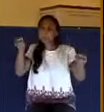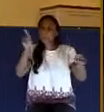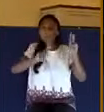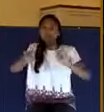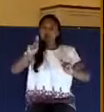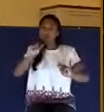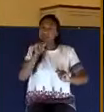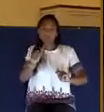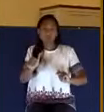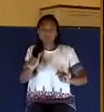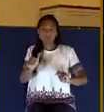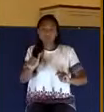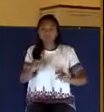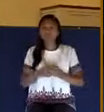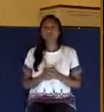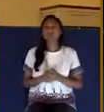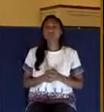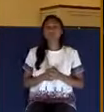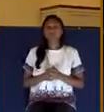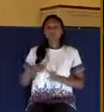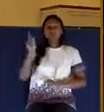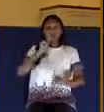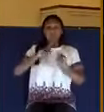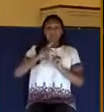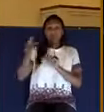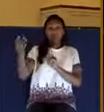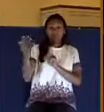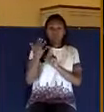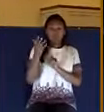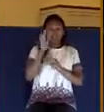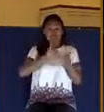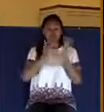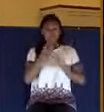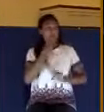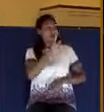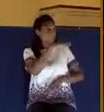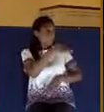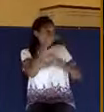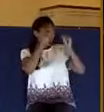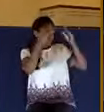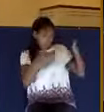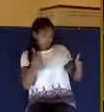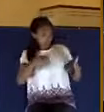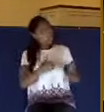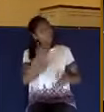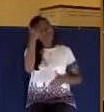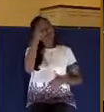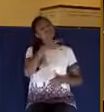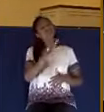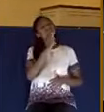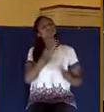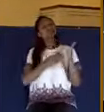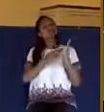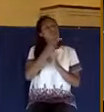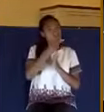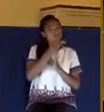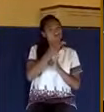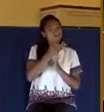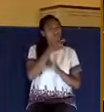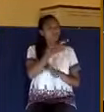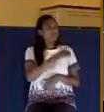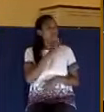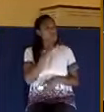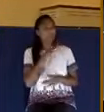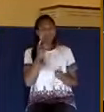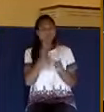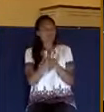People came to Jesus, and they said to him, Teacher, we know that you speak truth. You speak what is